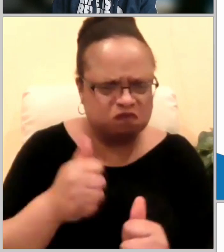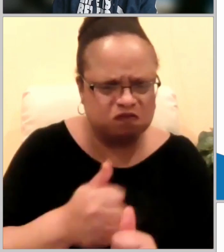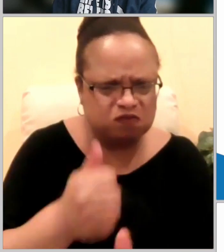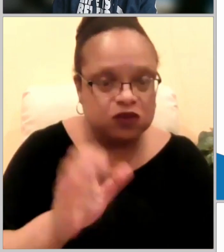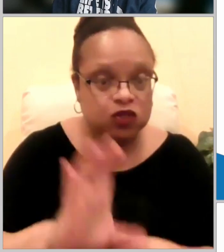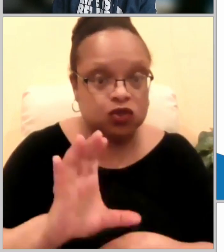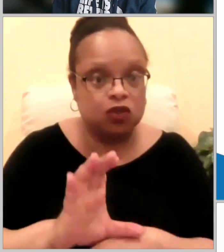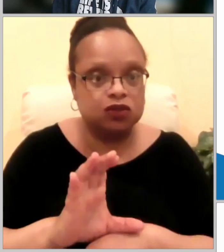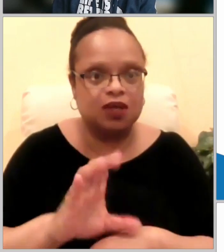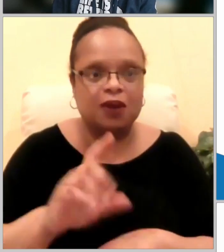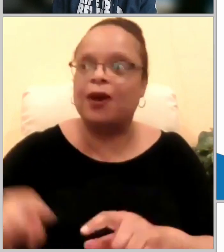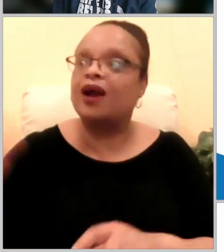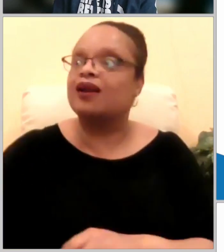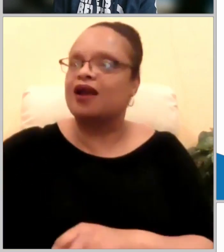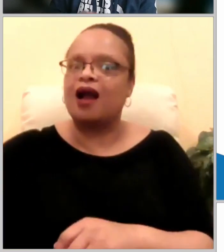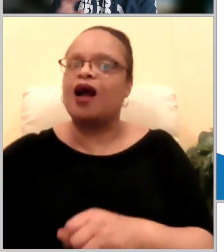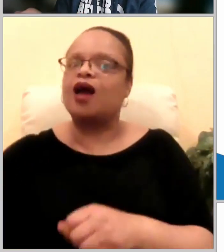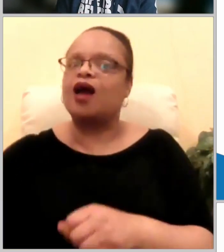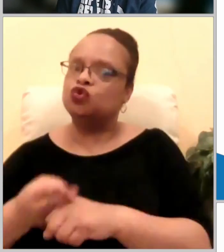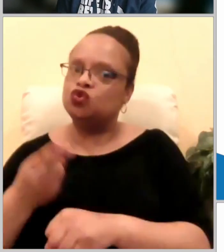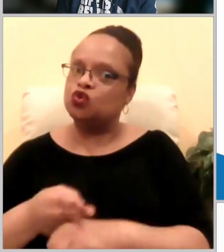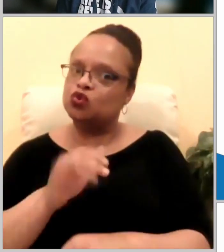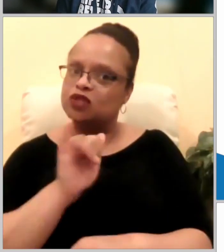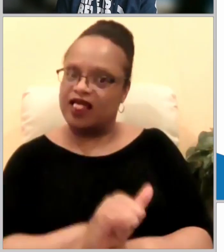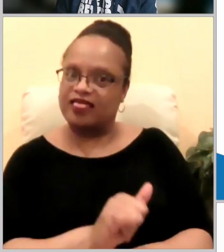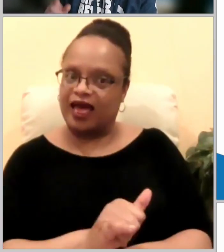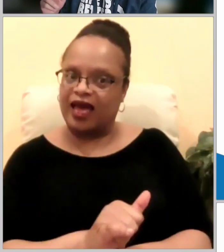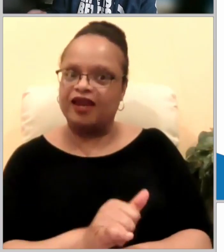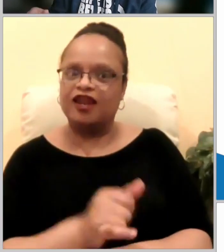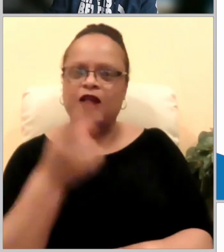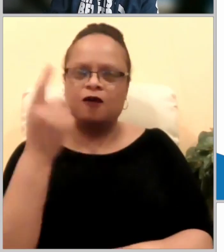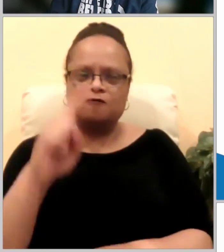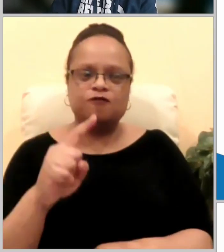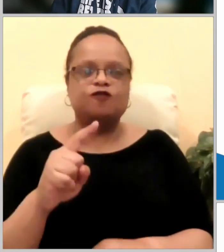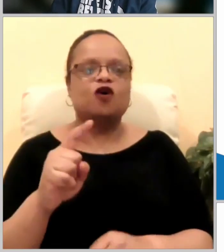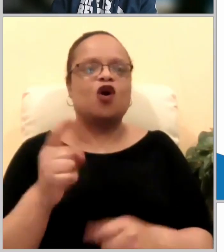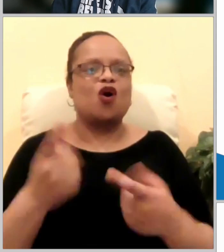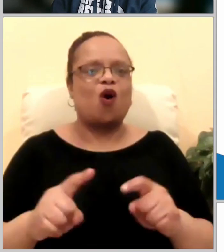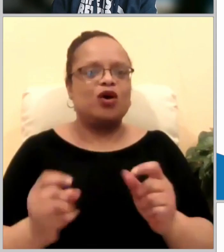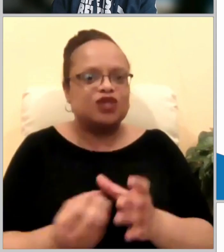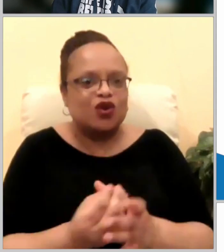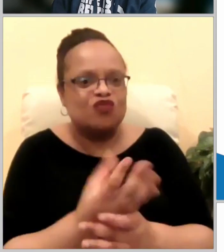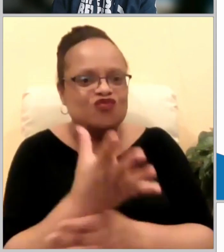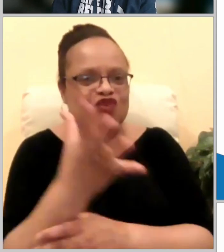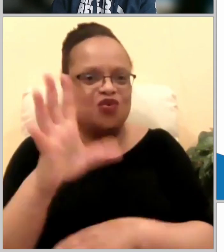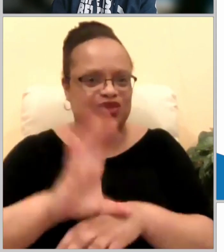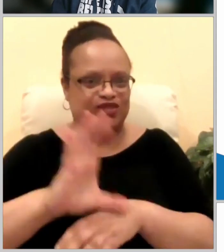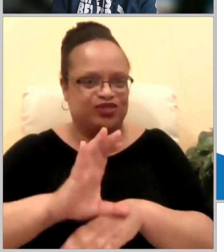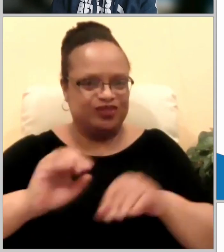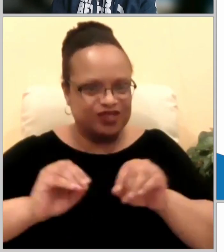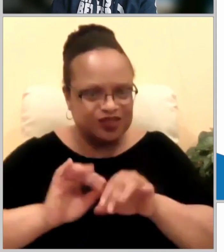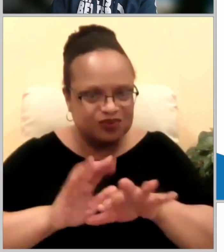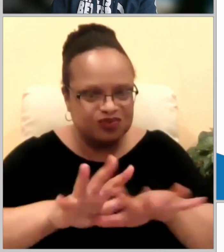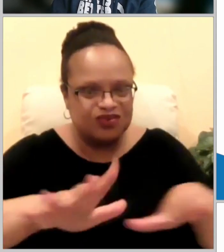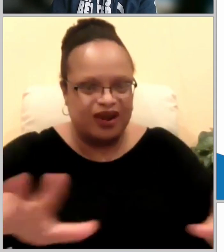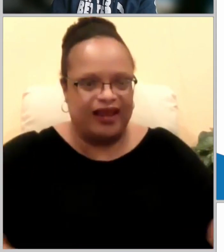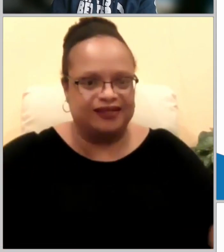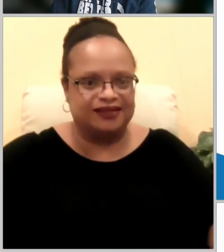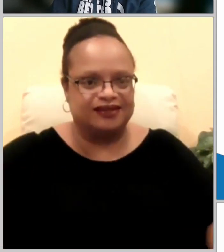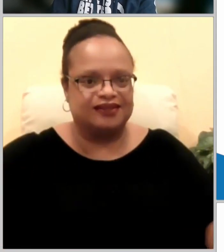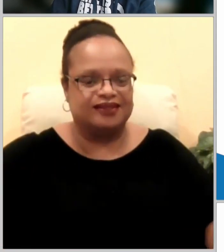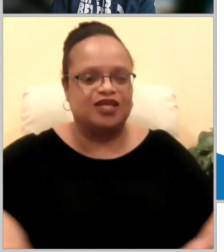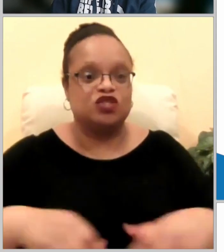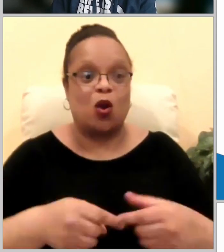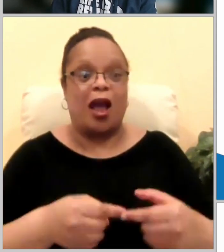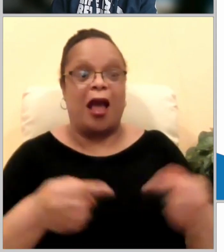for church growth the complete opposite of what the evil one was planning not only did it result